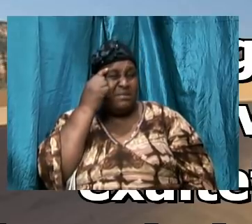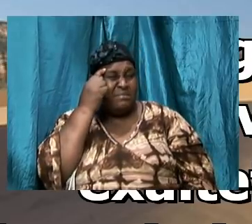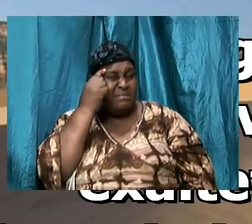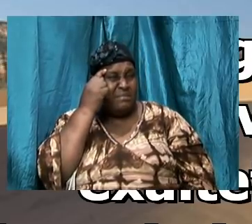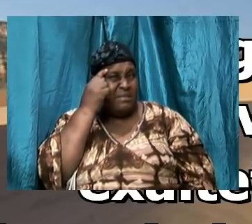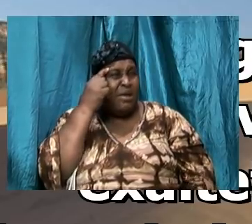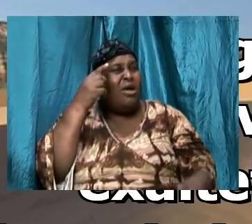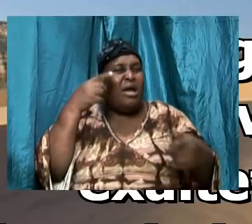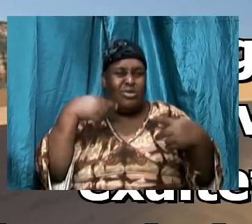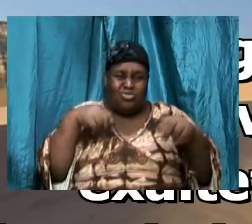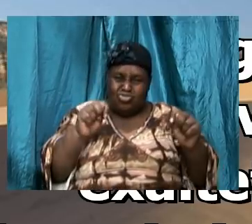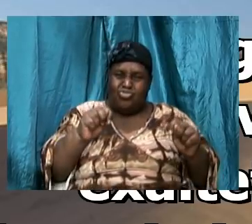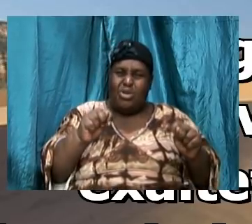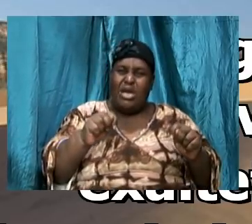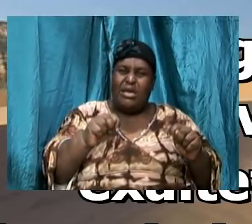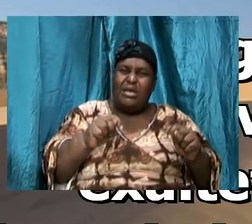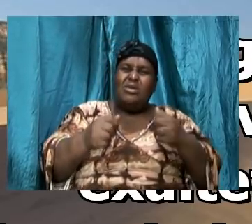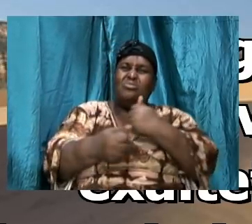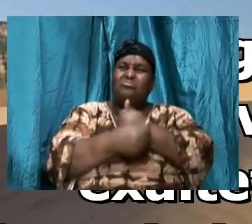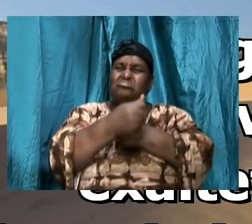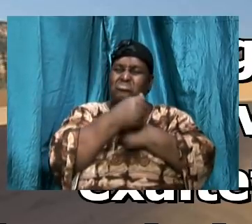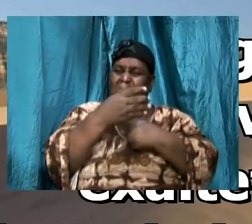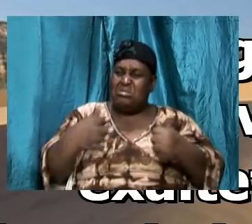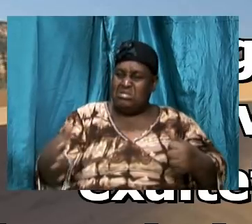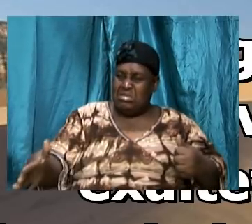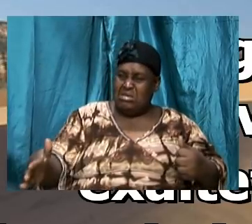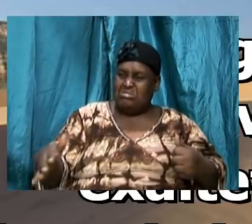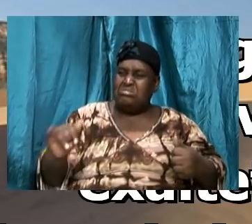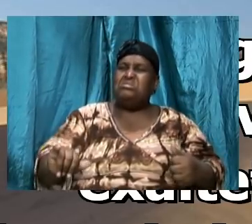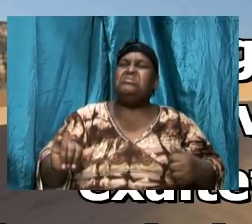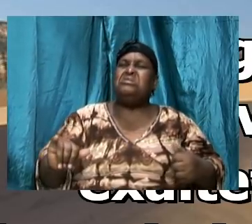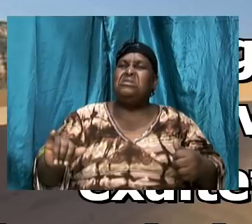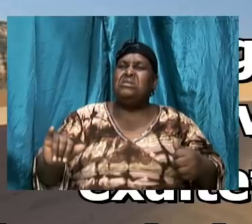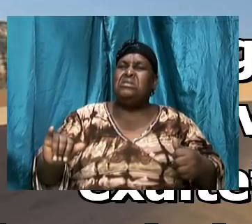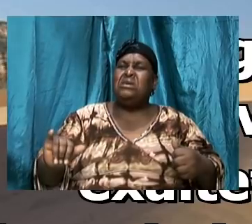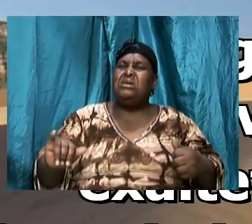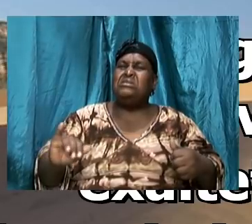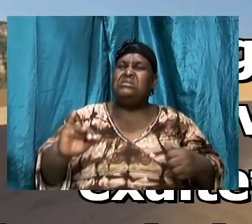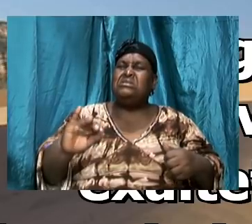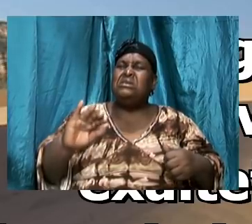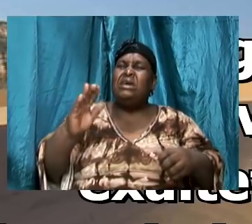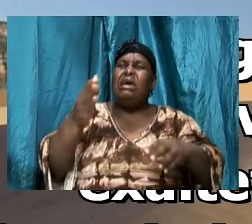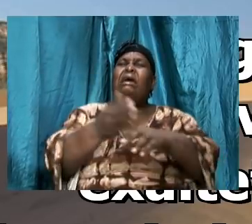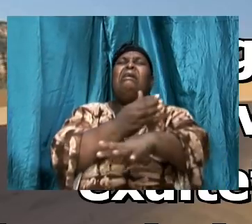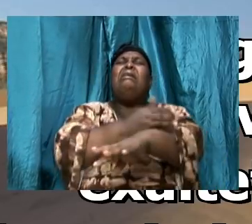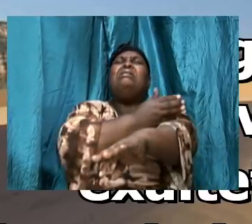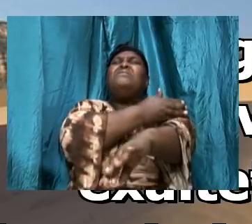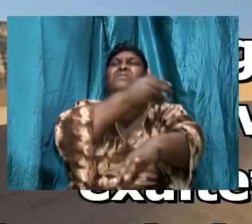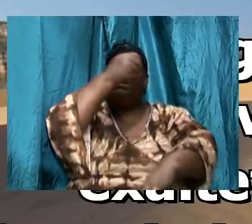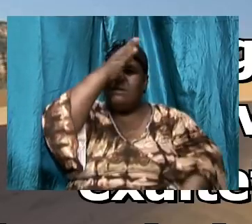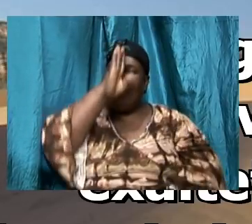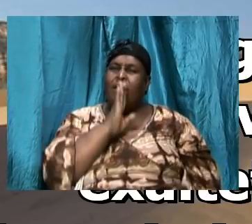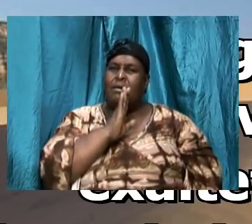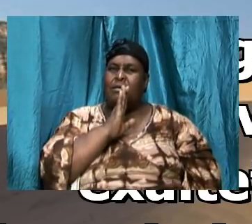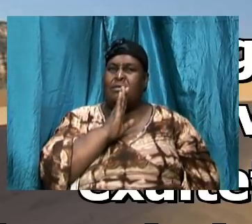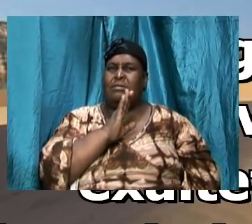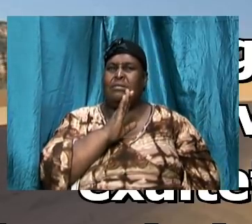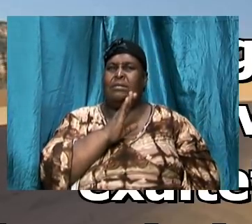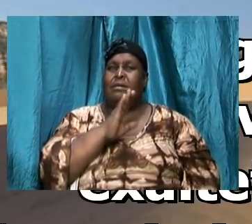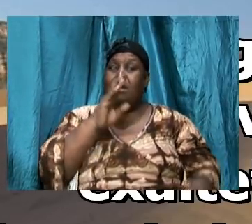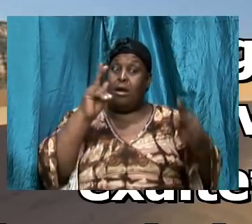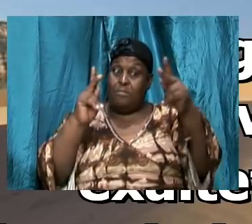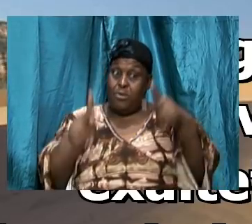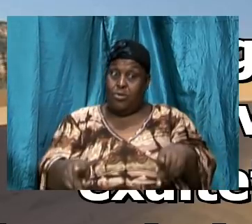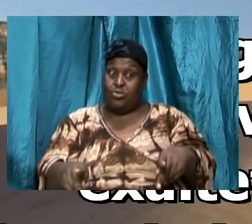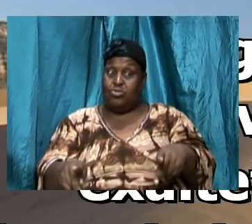the things that will elevate God. A person who undermines the word constantly,